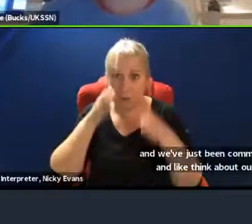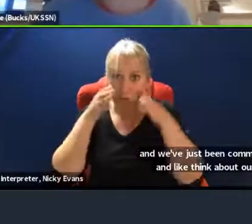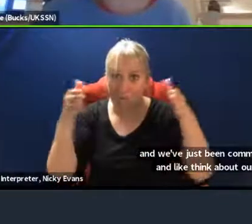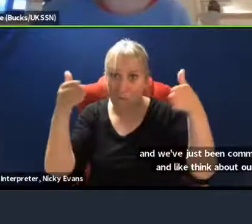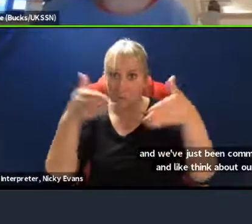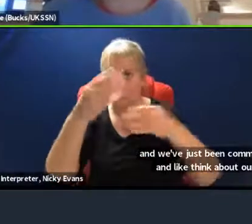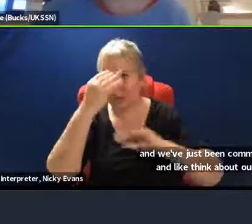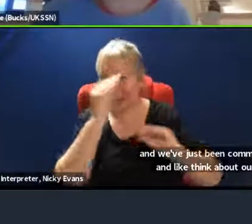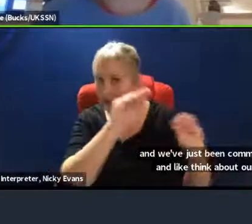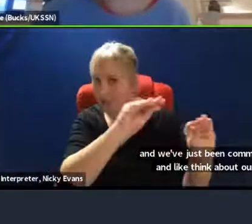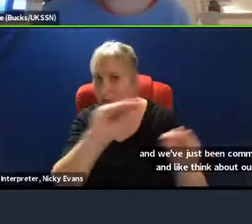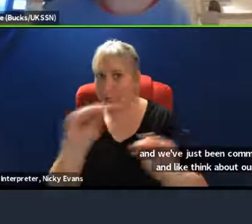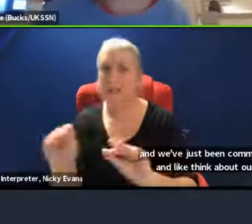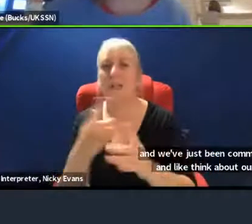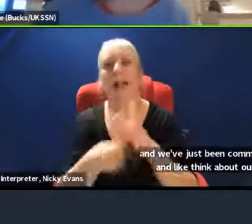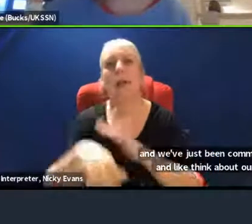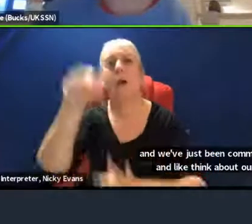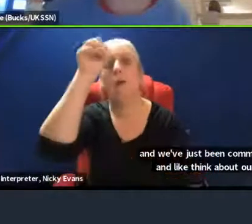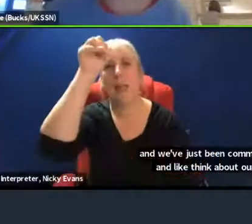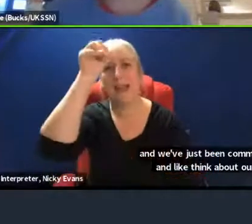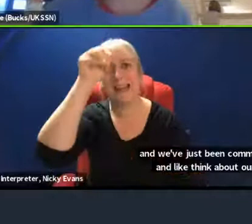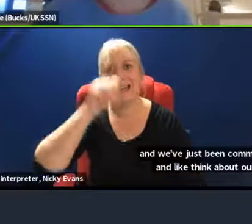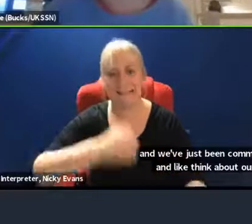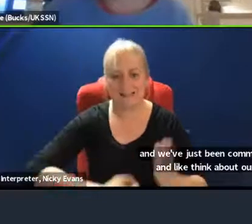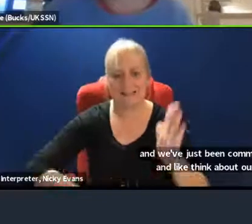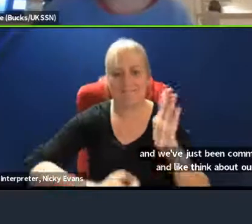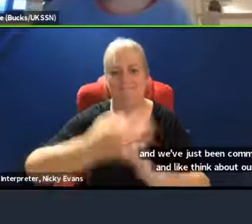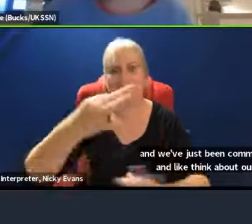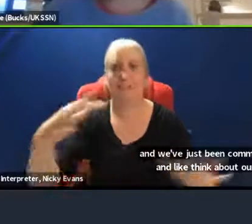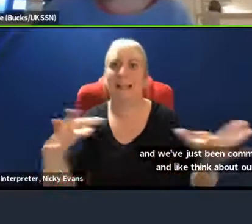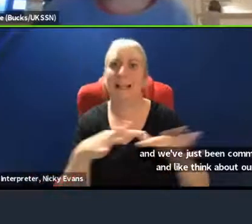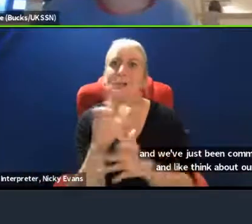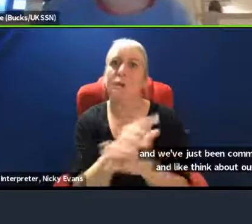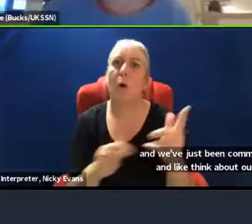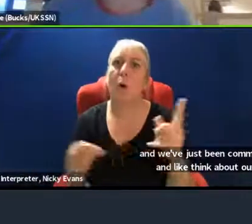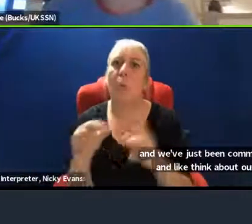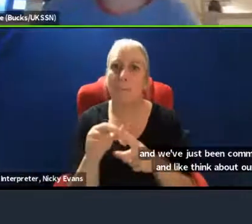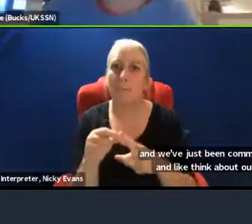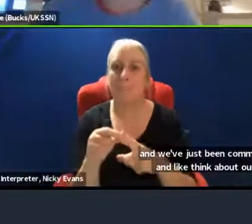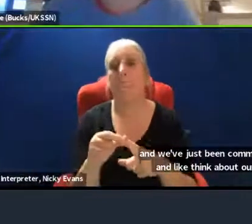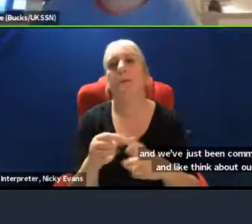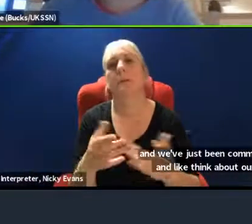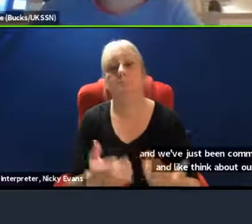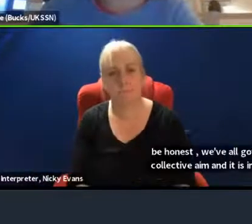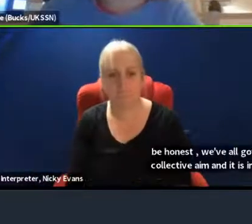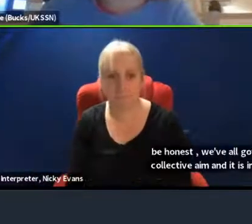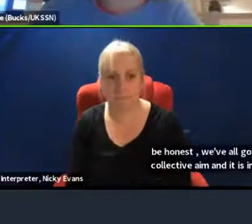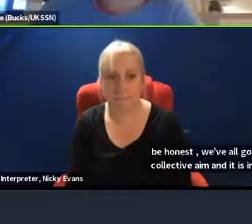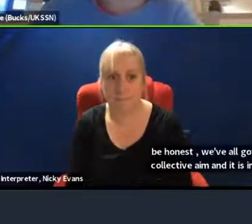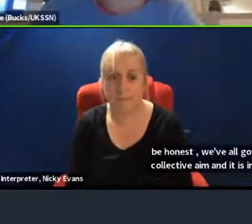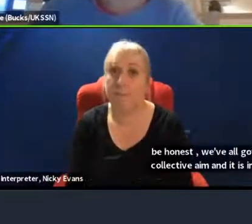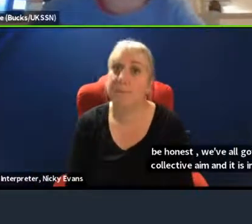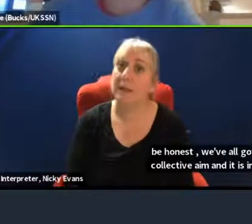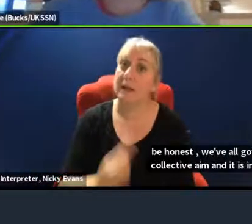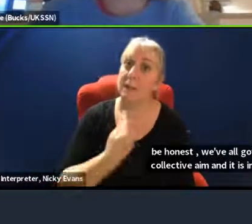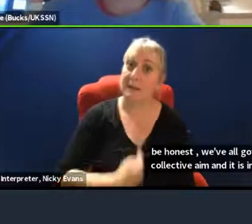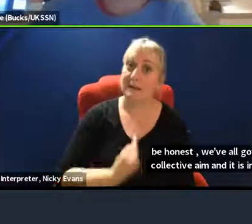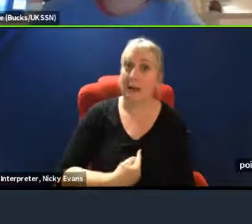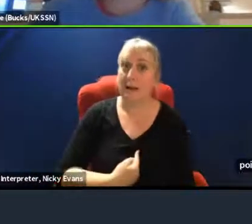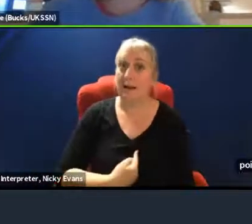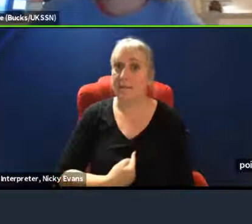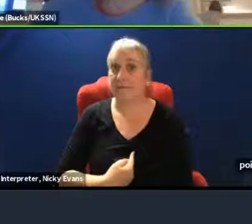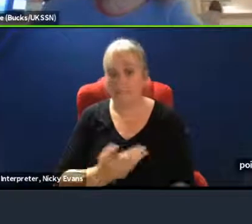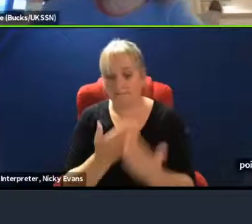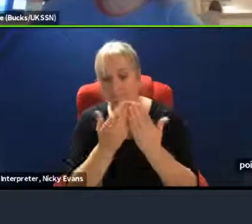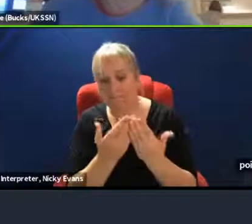and awareness of COP and just the environmental stuff. Like I take media studies and